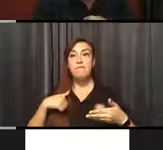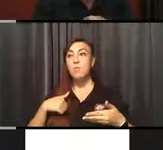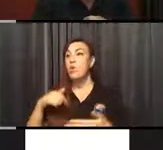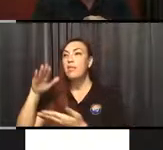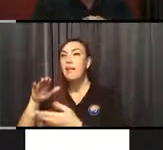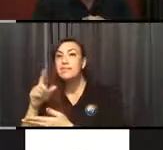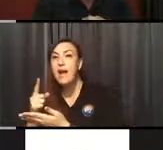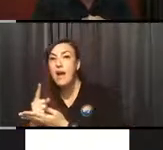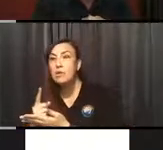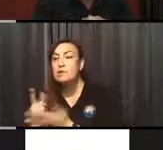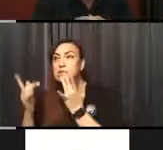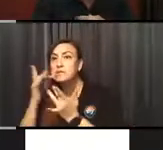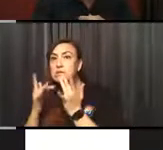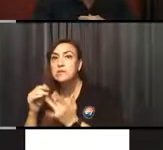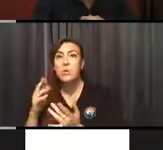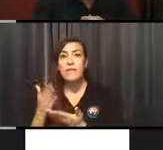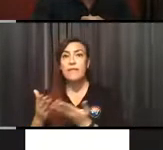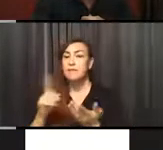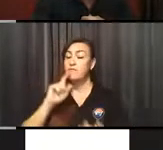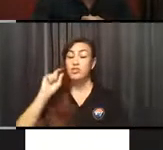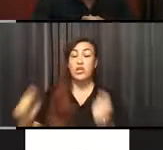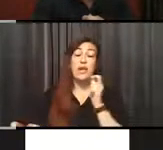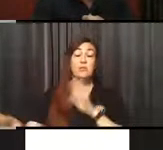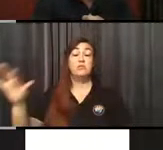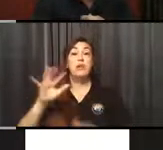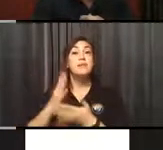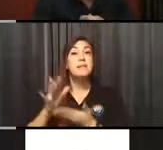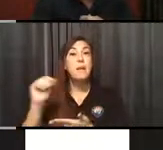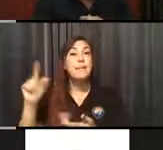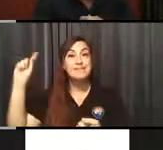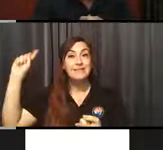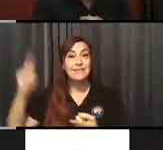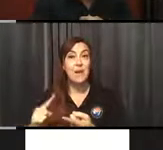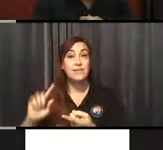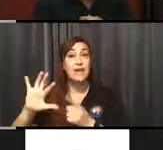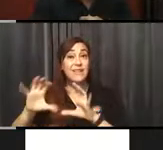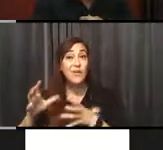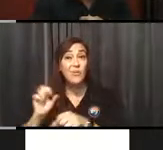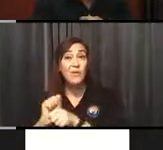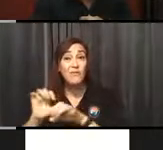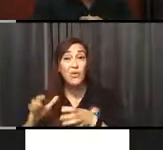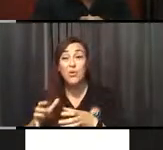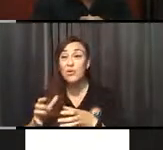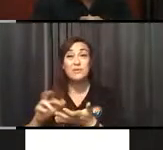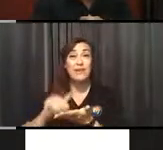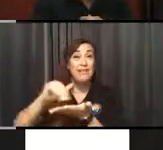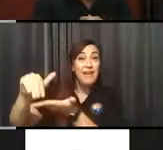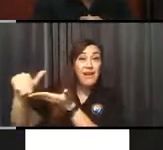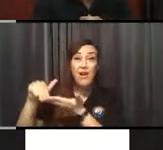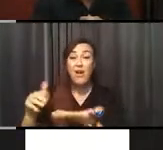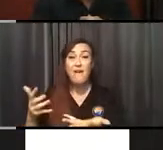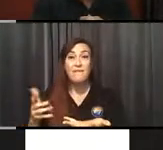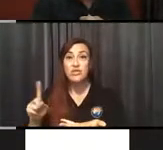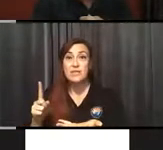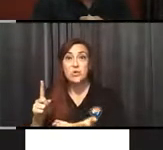dramatically changed. We have companies that have downsized and they've laid people off just to survive.